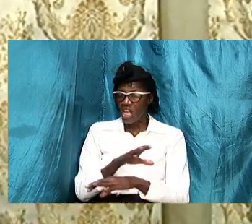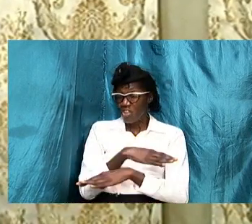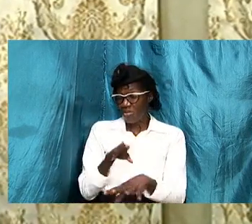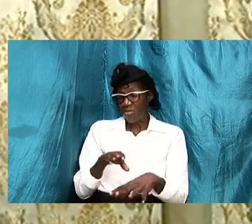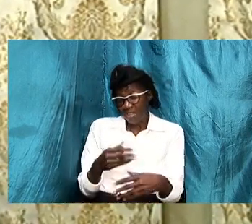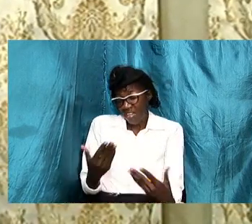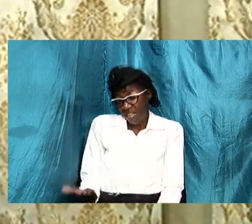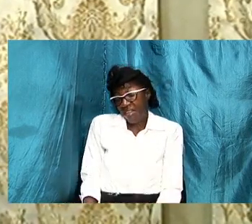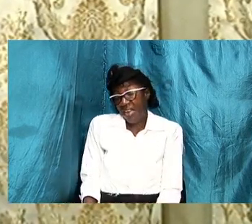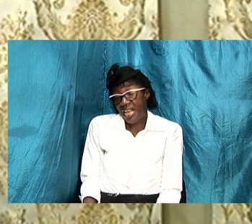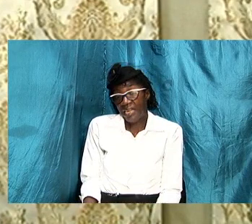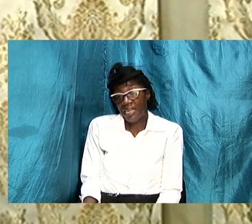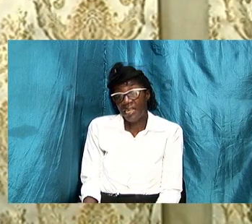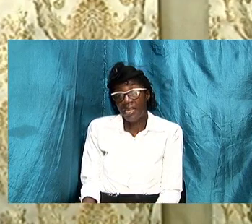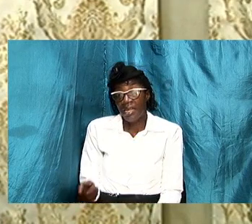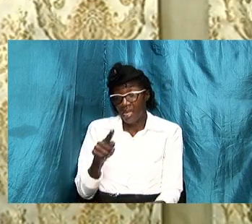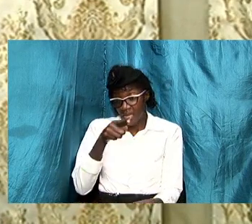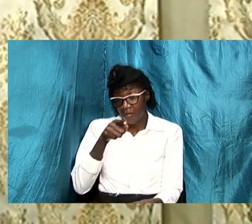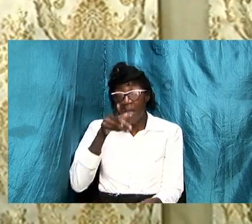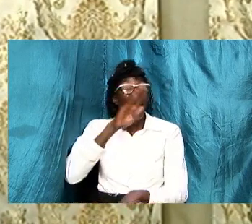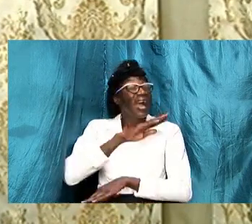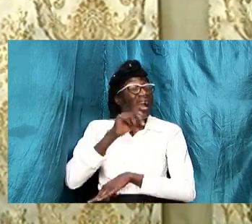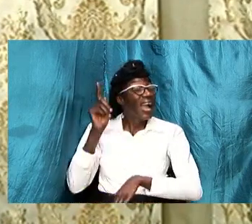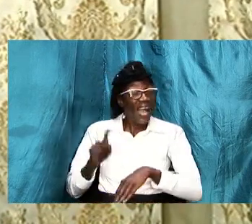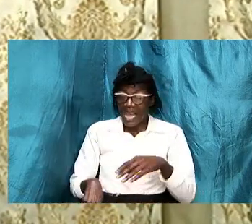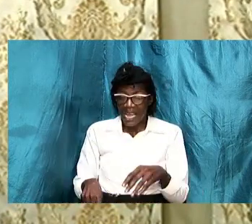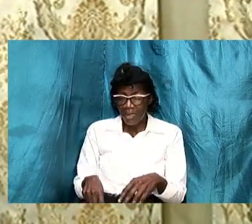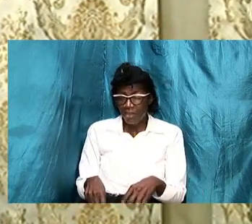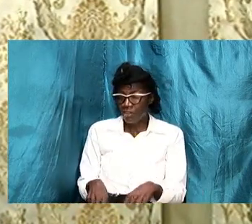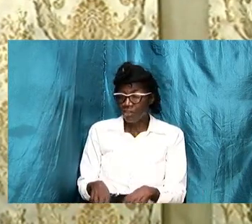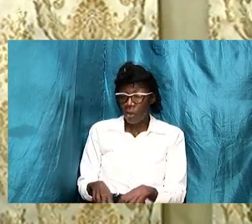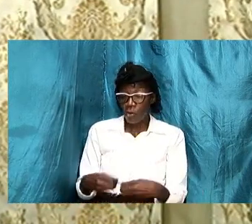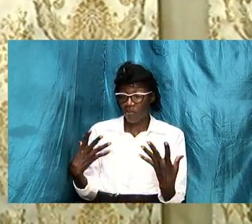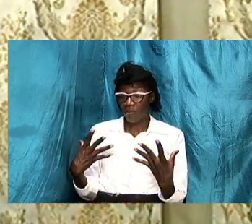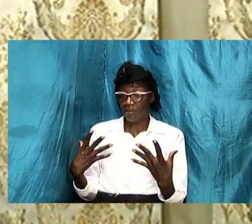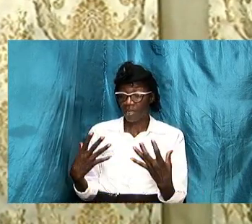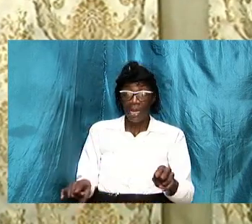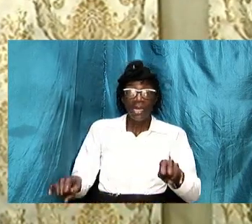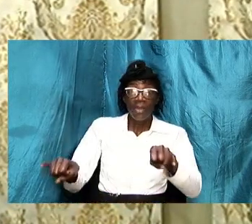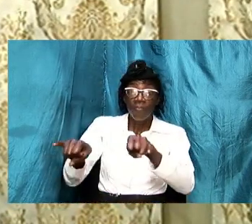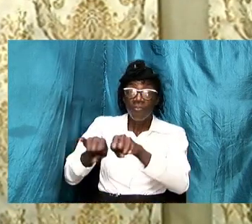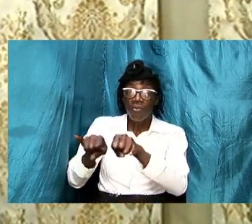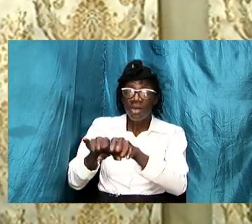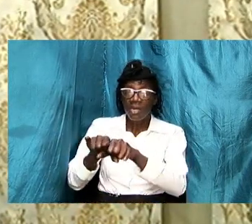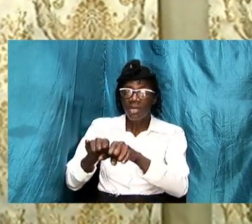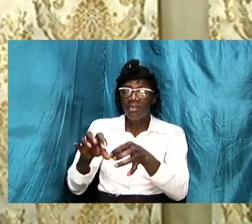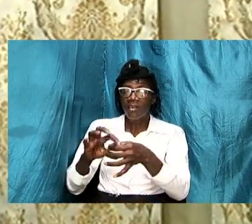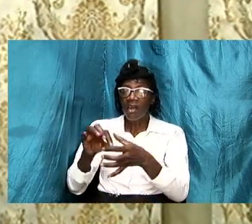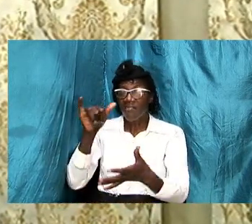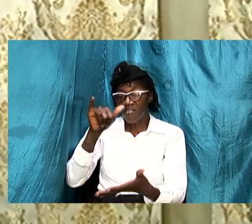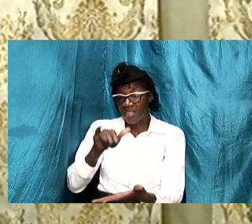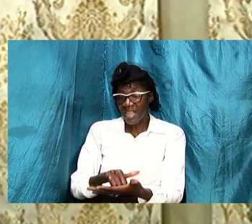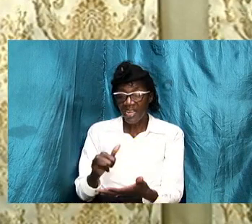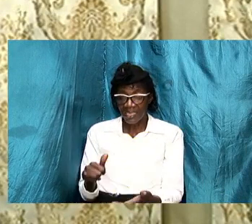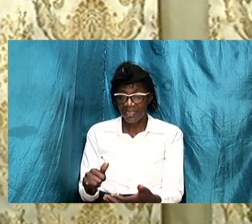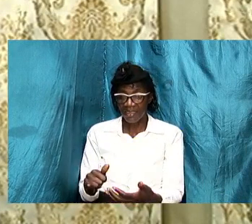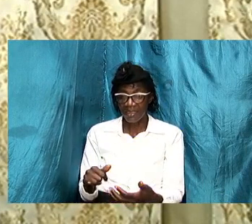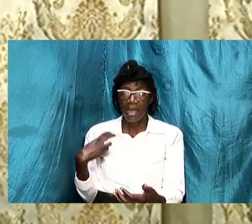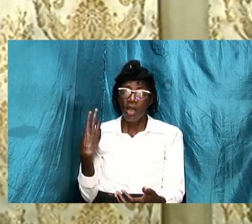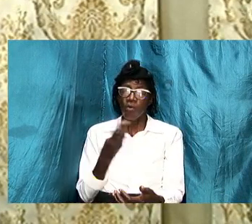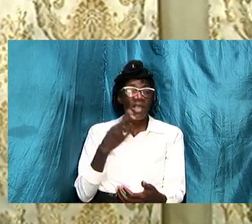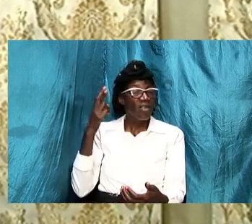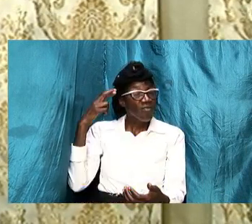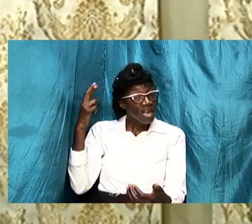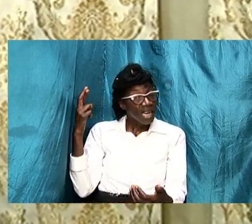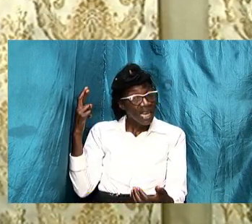over emphasize the significance of that uh we recognize